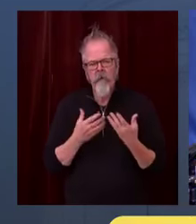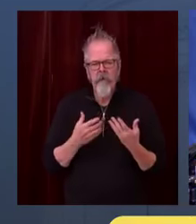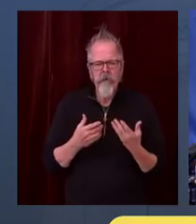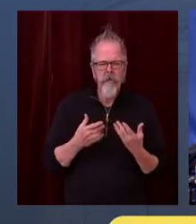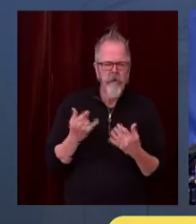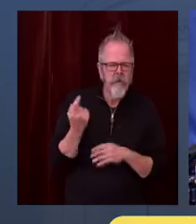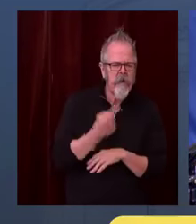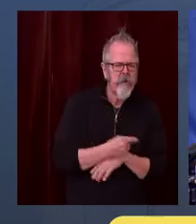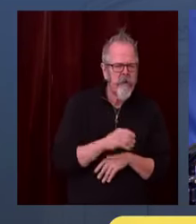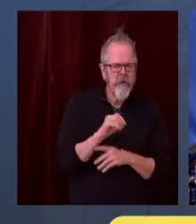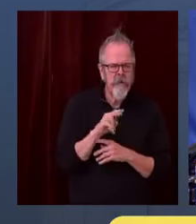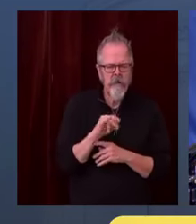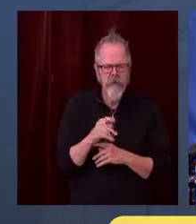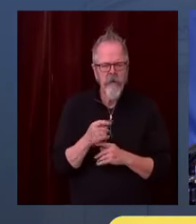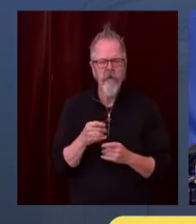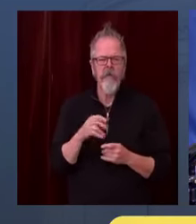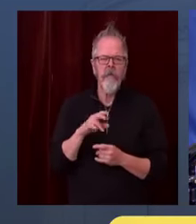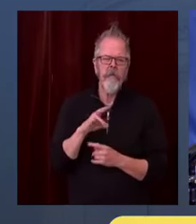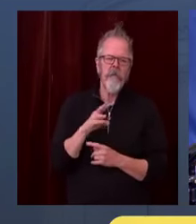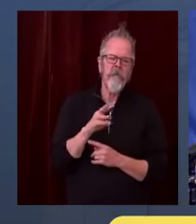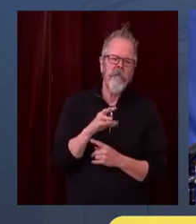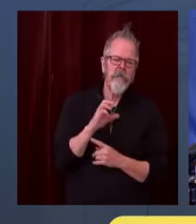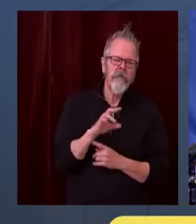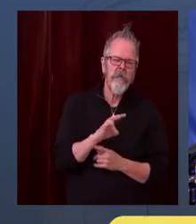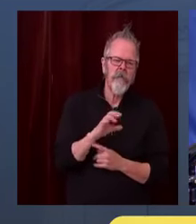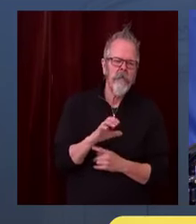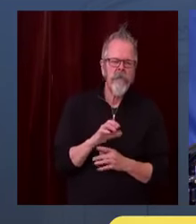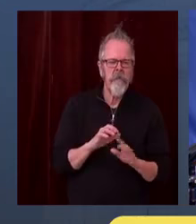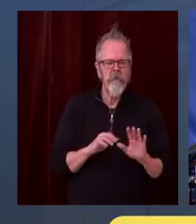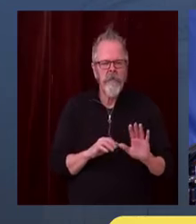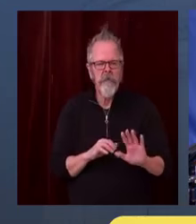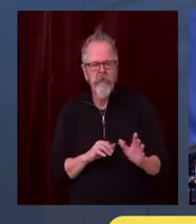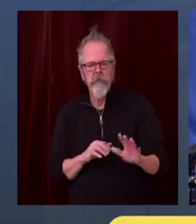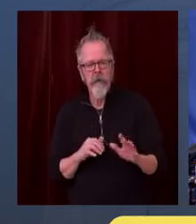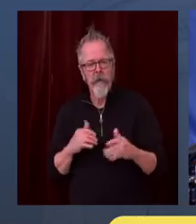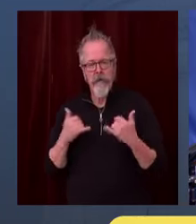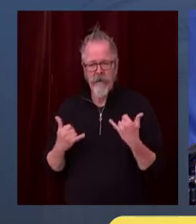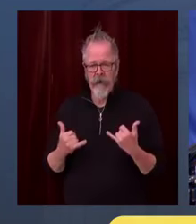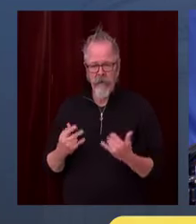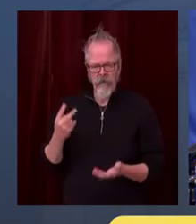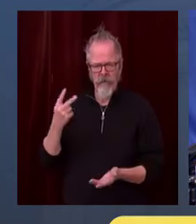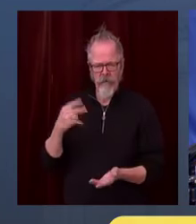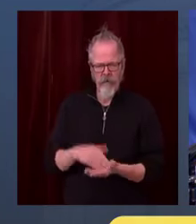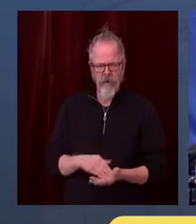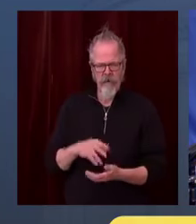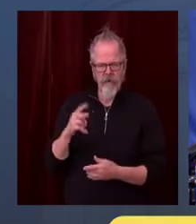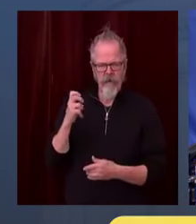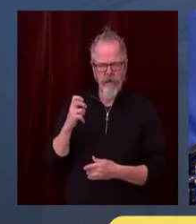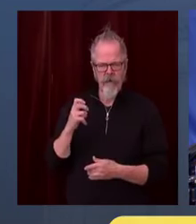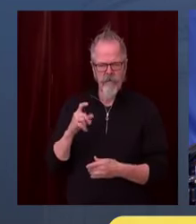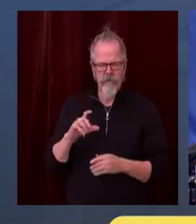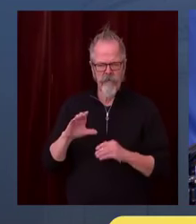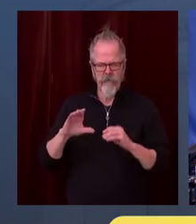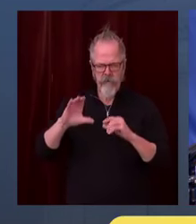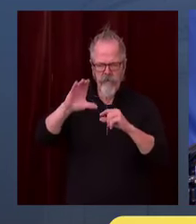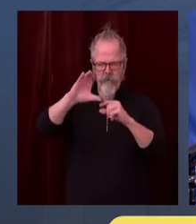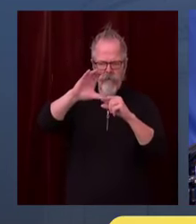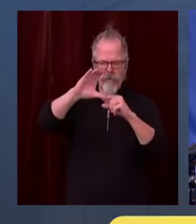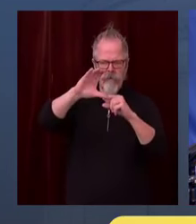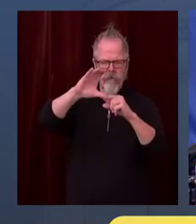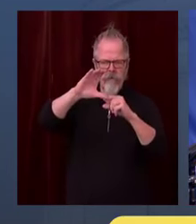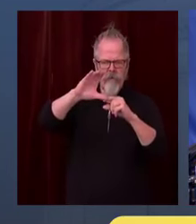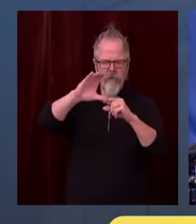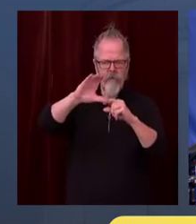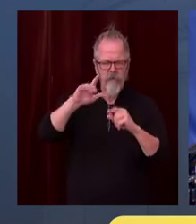And when you have an explosive fire, you've got to respond anywhere those embers can land. And those embers are landing all over our state right now.